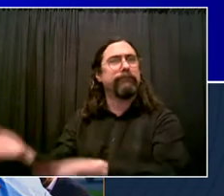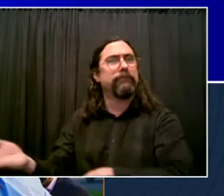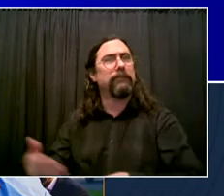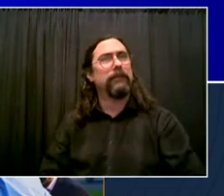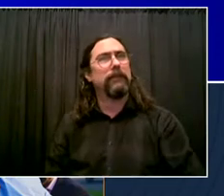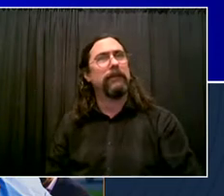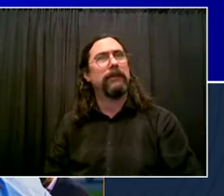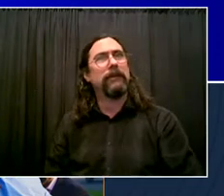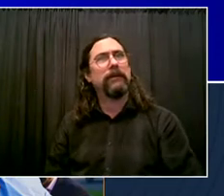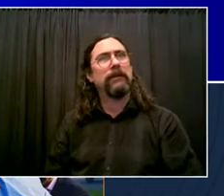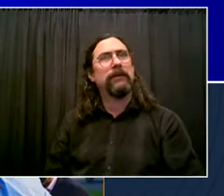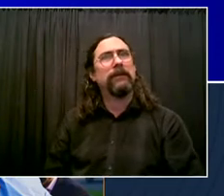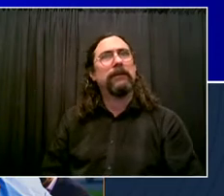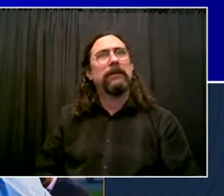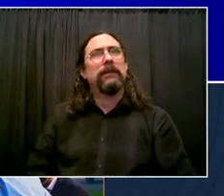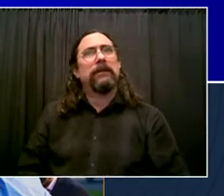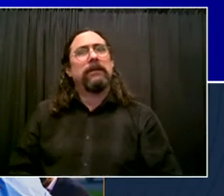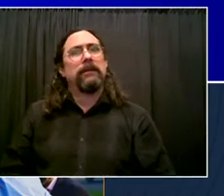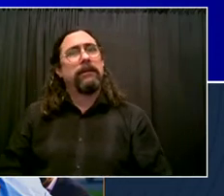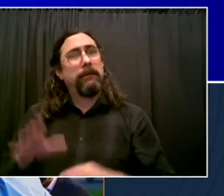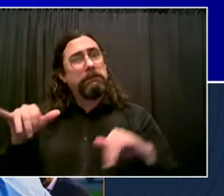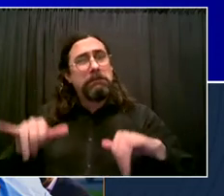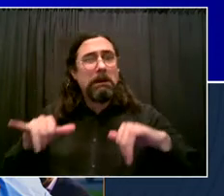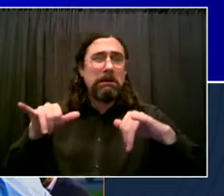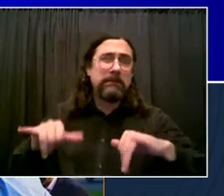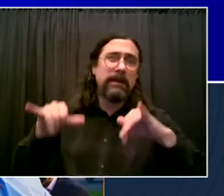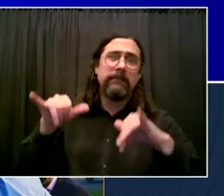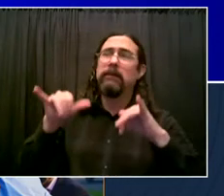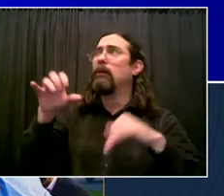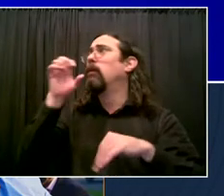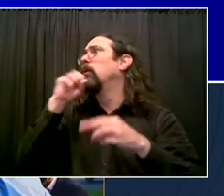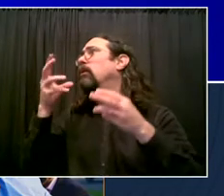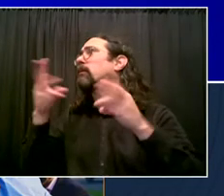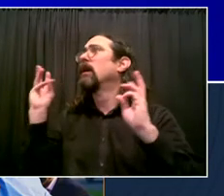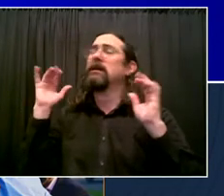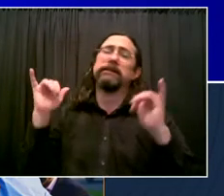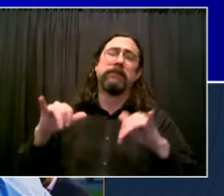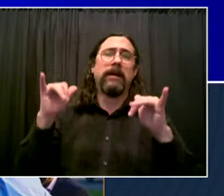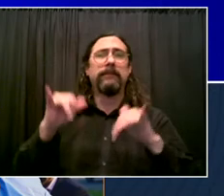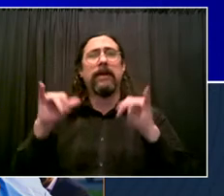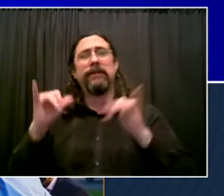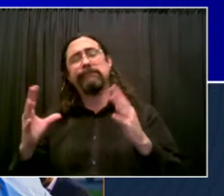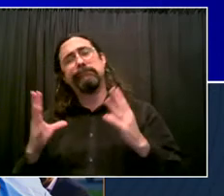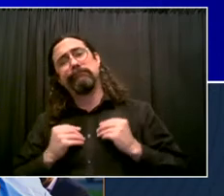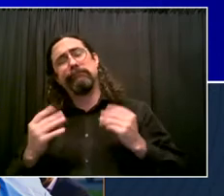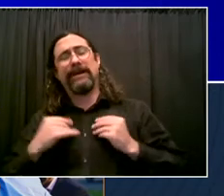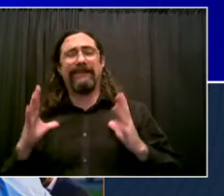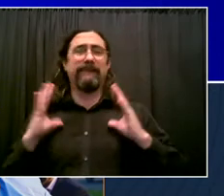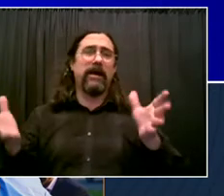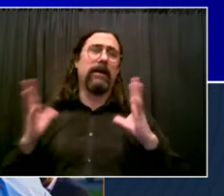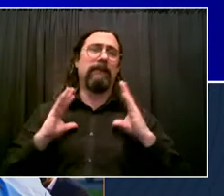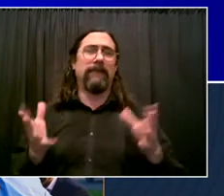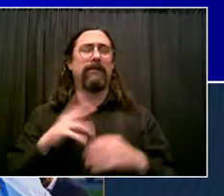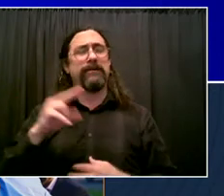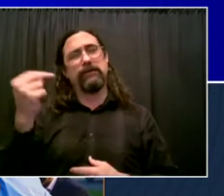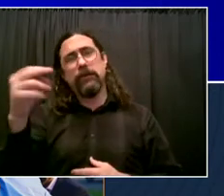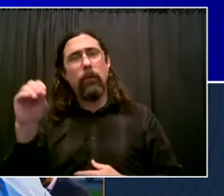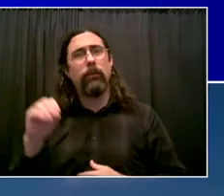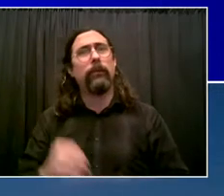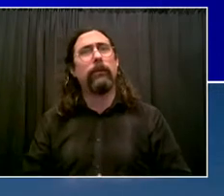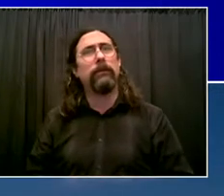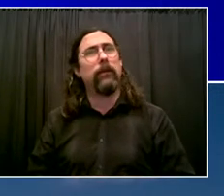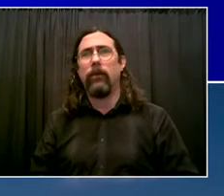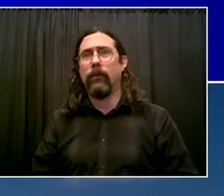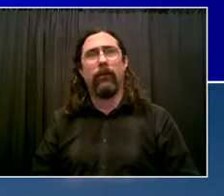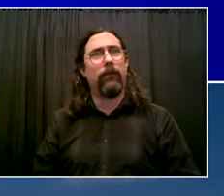We need help from the state government. We cannot do it alone. What can we do? The plan we've put